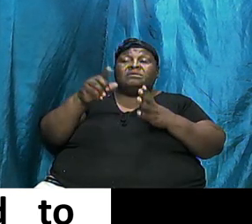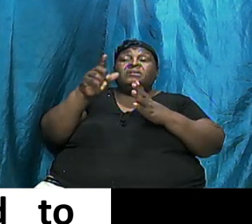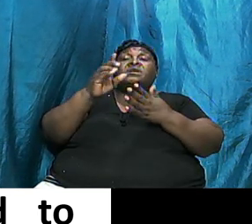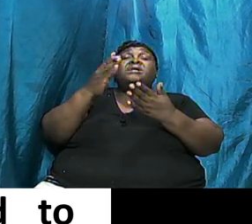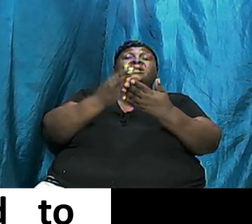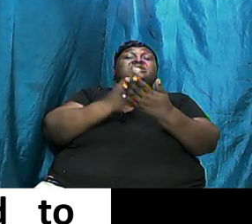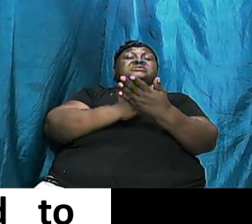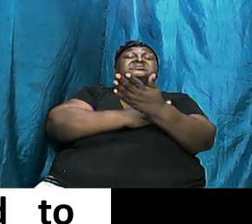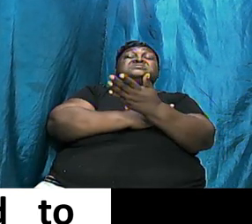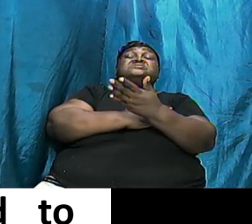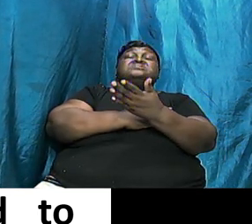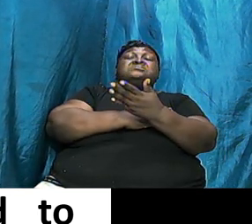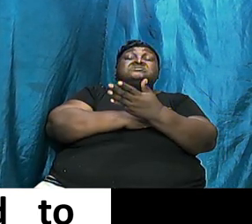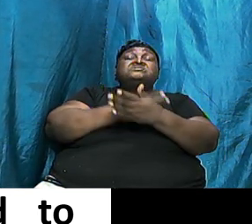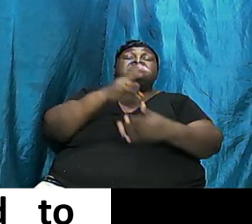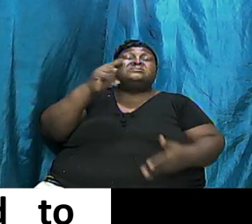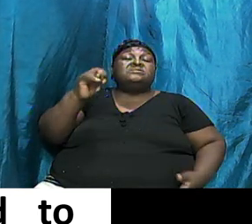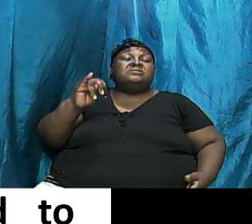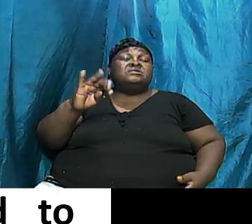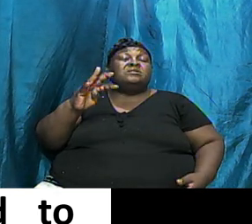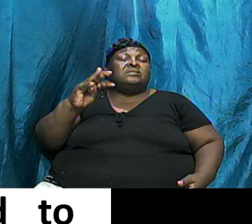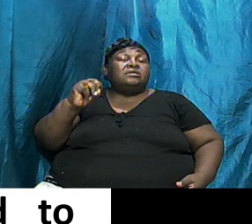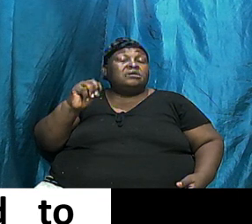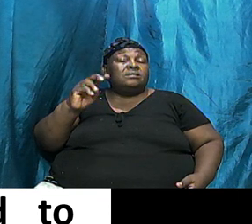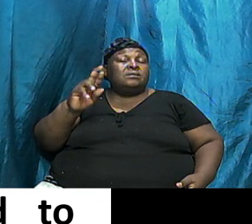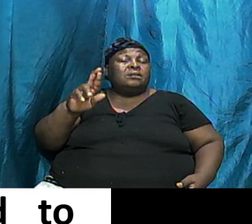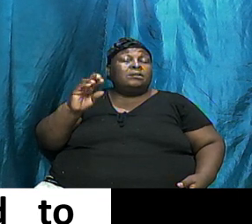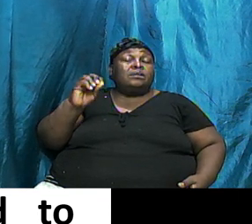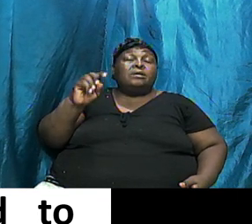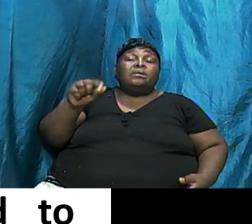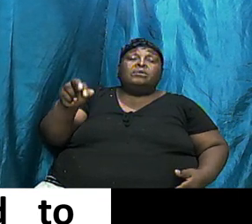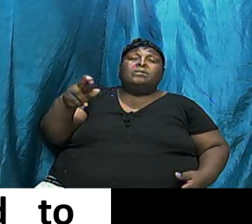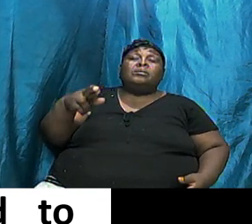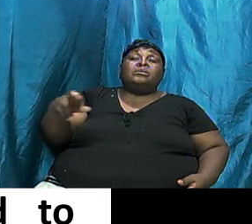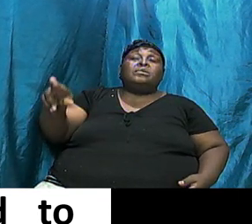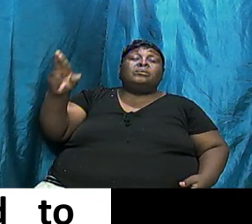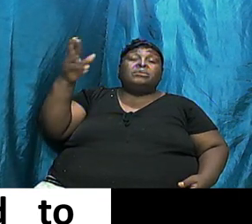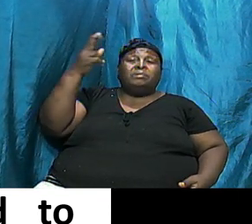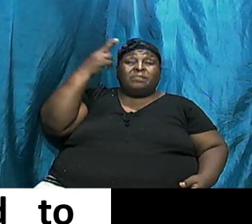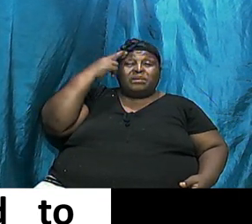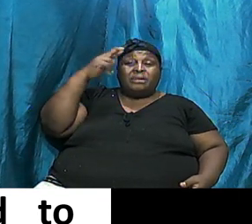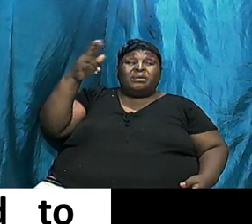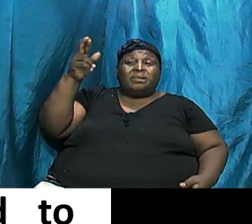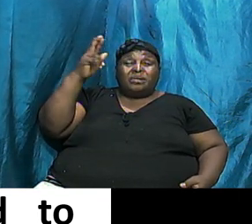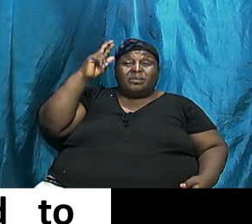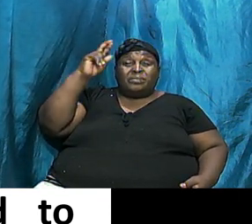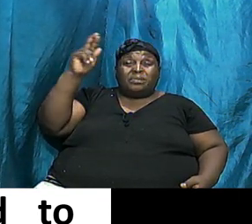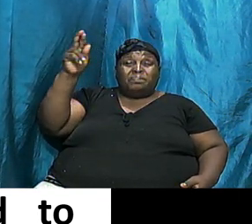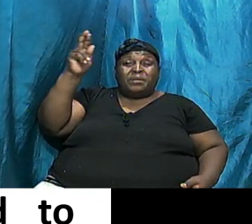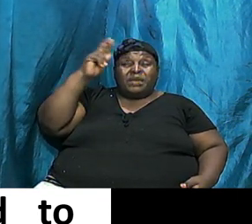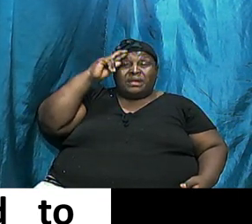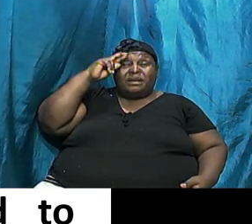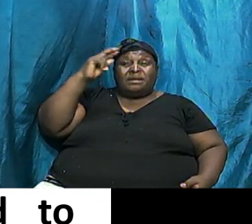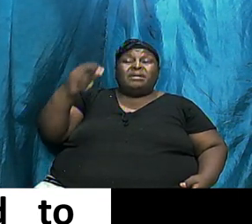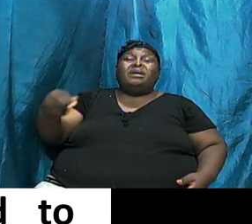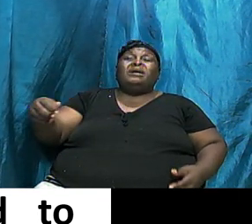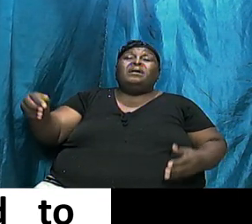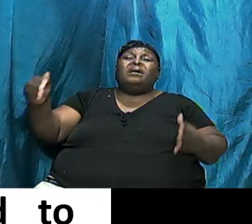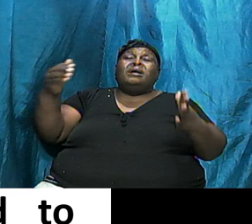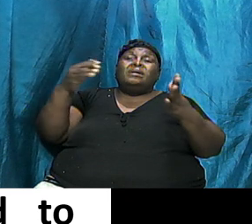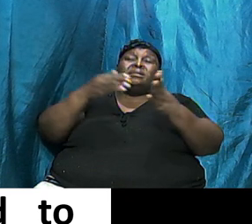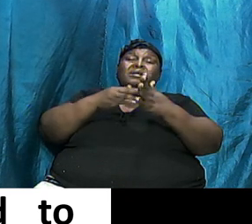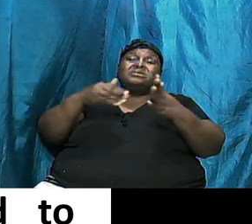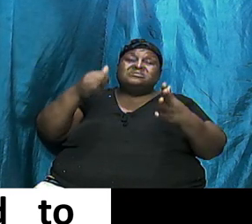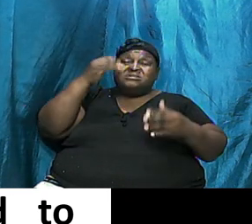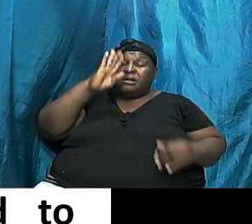Nimrod Rebelled Against God And Nimrod Led The Descendants Of